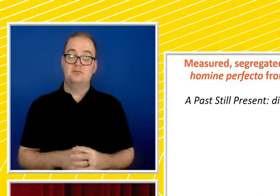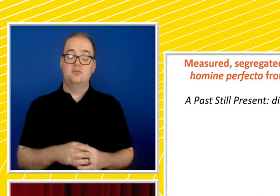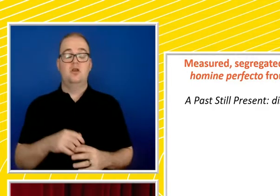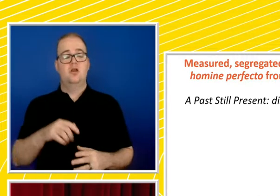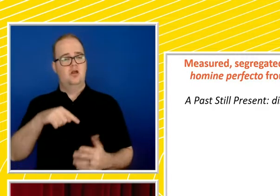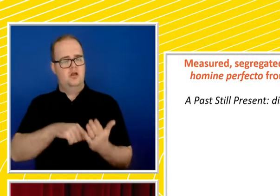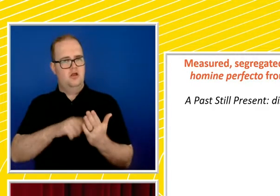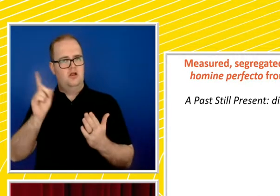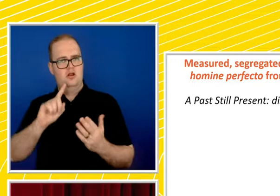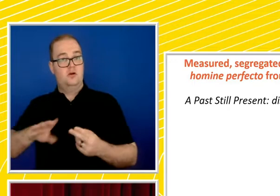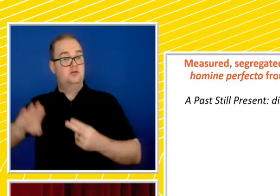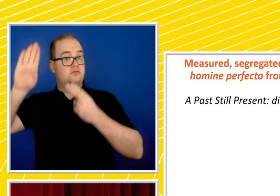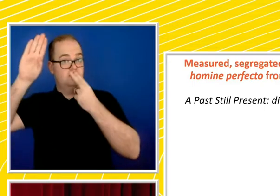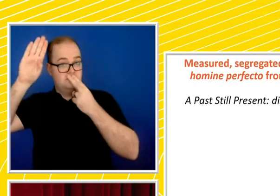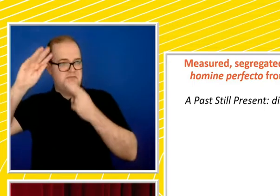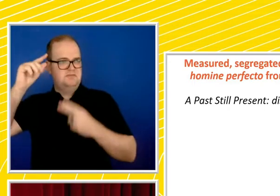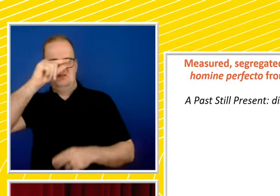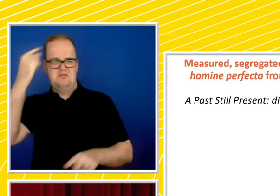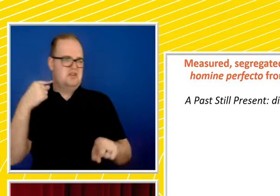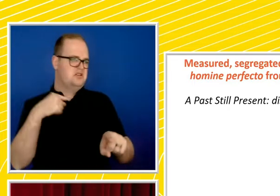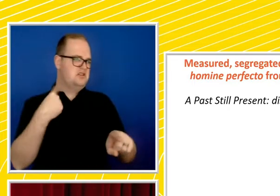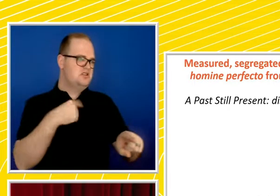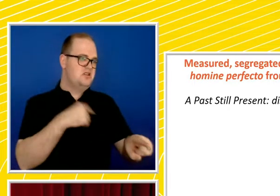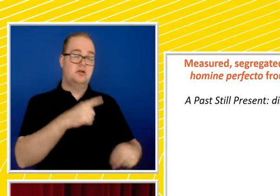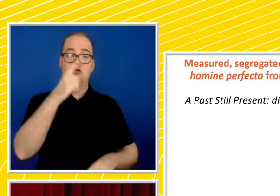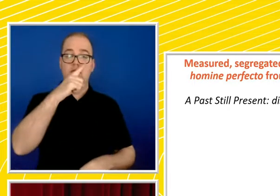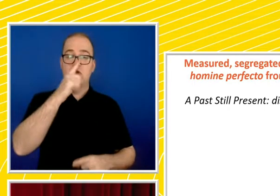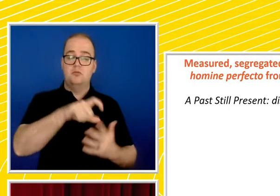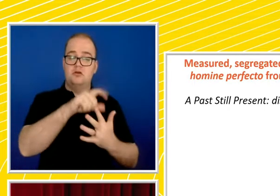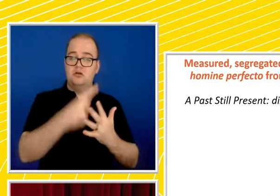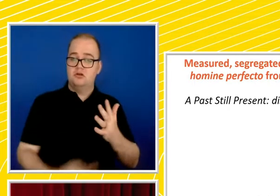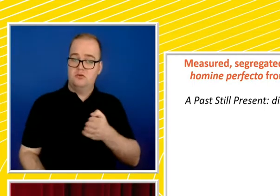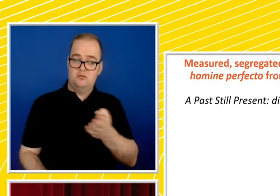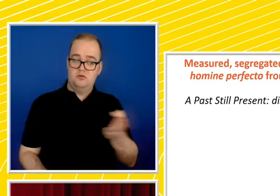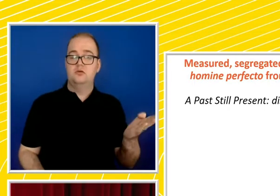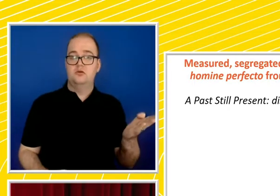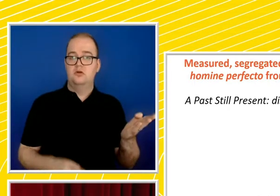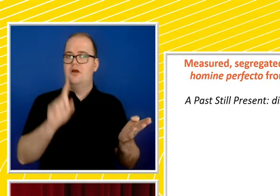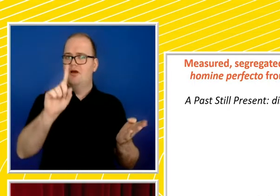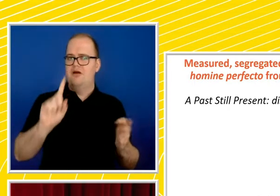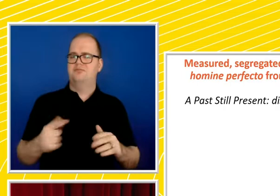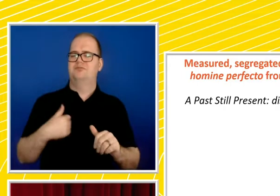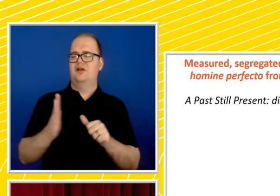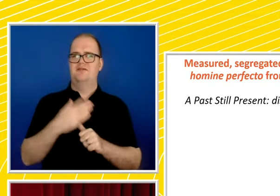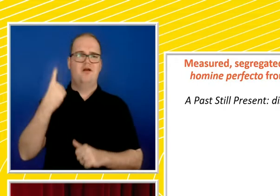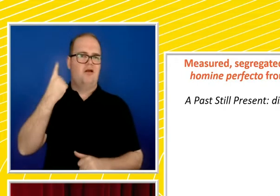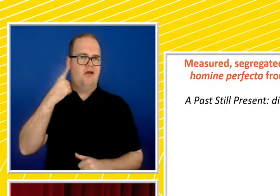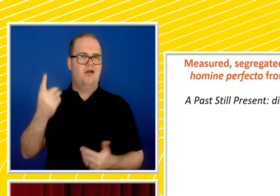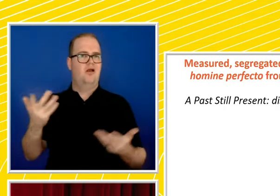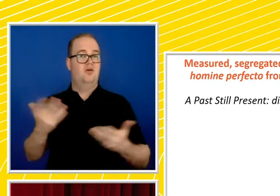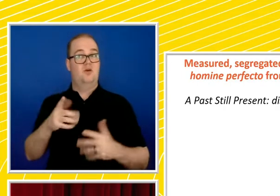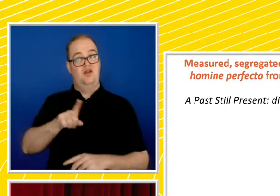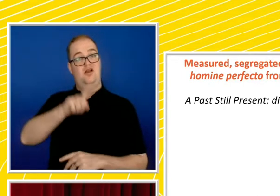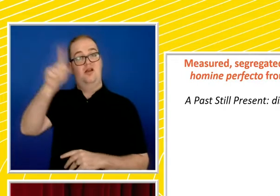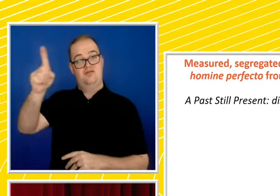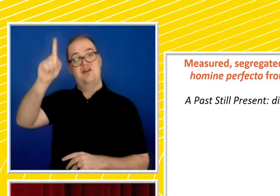back in the early 2000s, when I was part-time living in Dresden, in Germany. A few miles up the